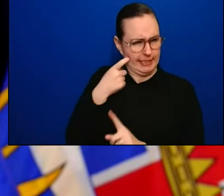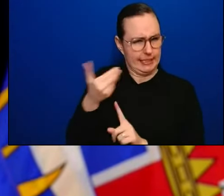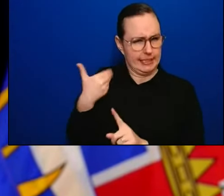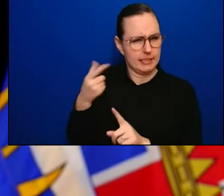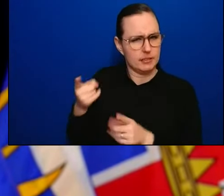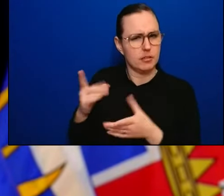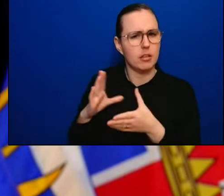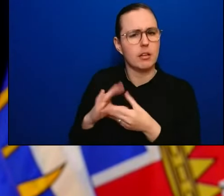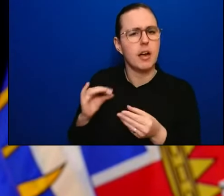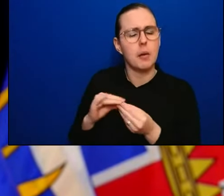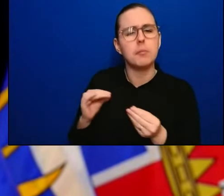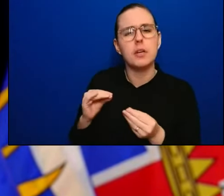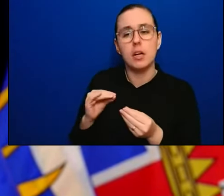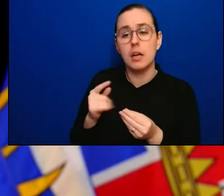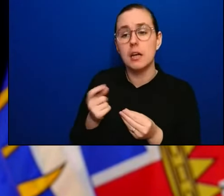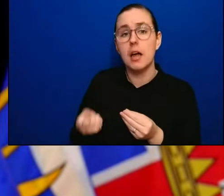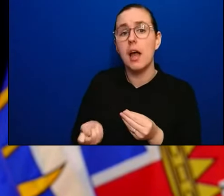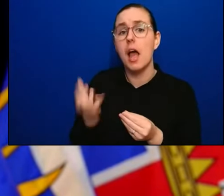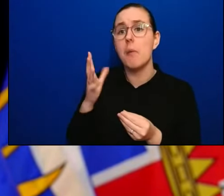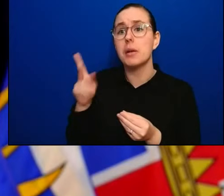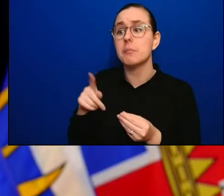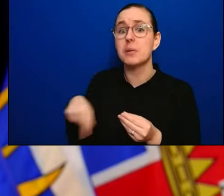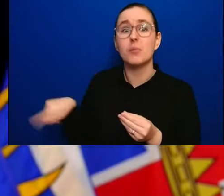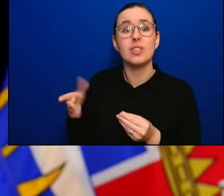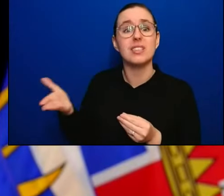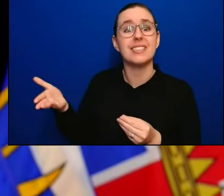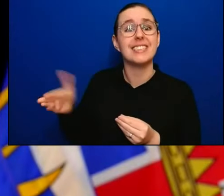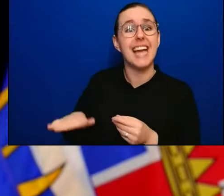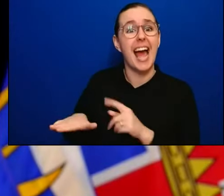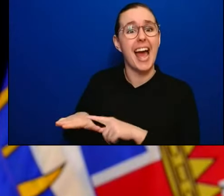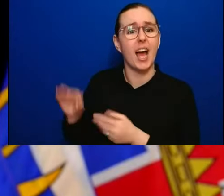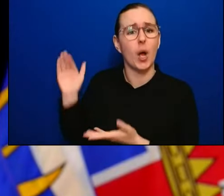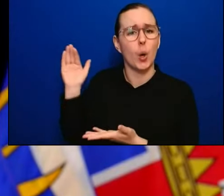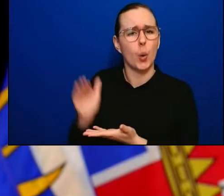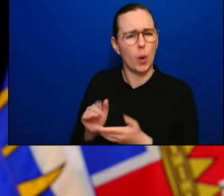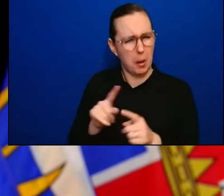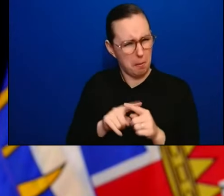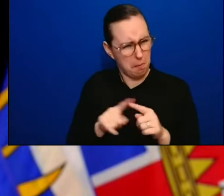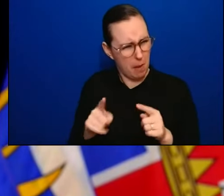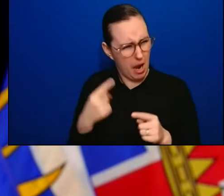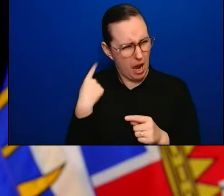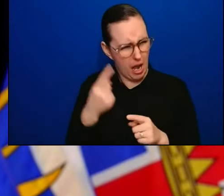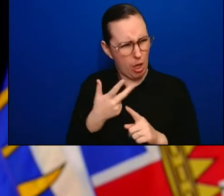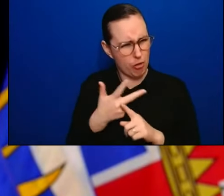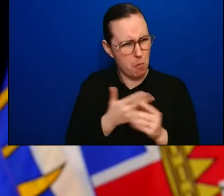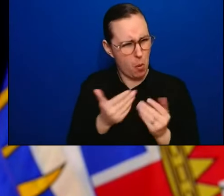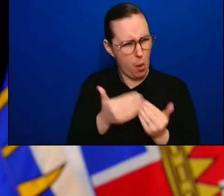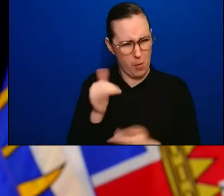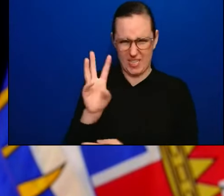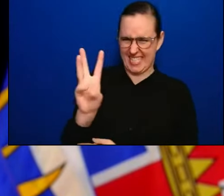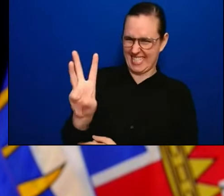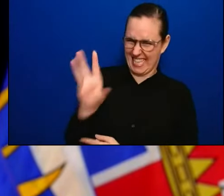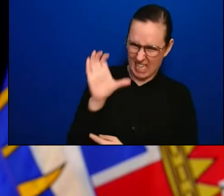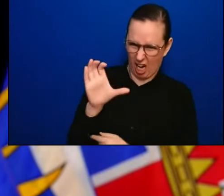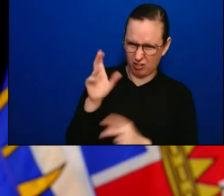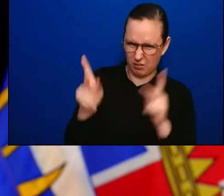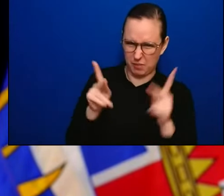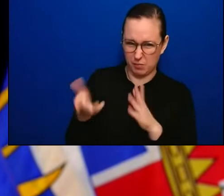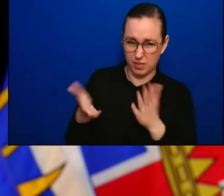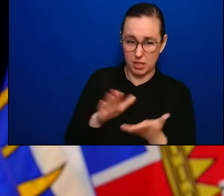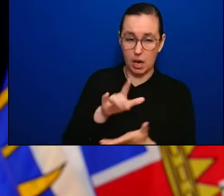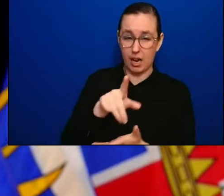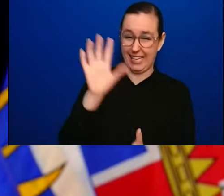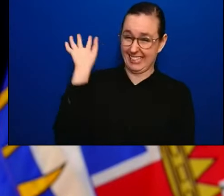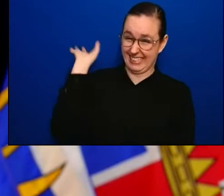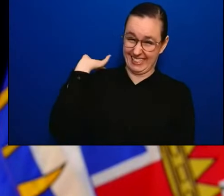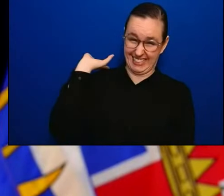of death. In the last three months we've people die. About a fifth of our recorded tolls so far. And as